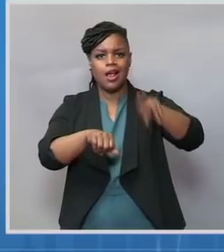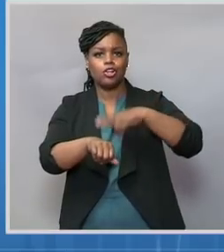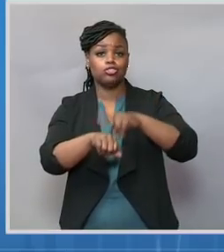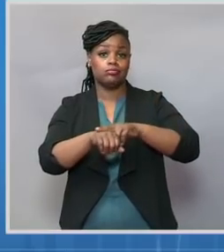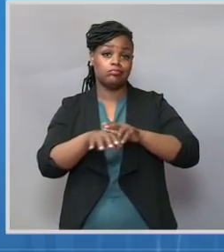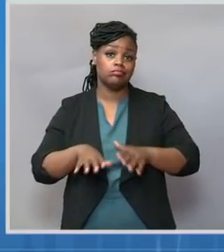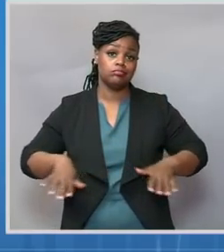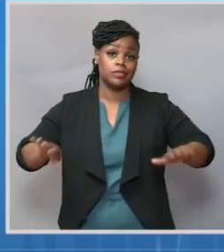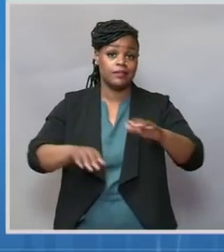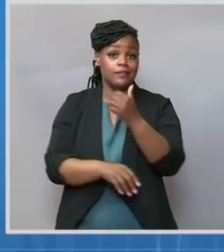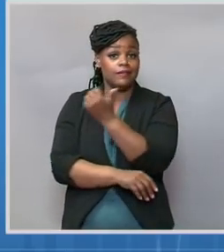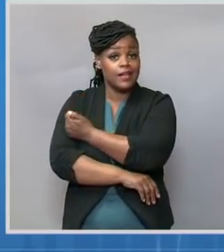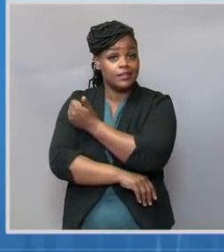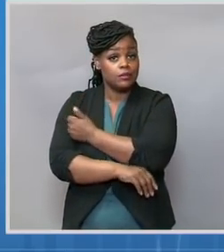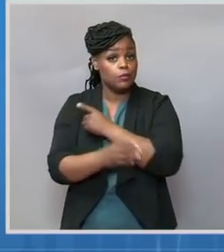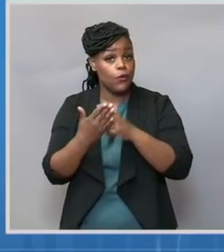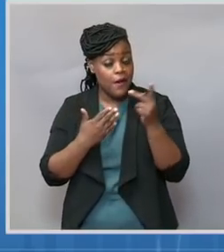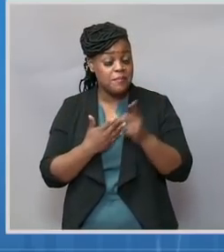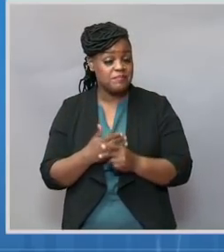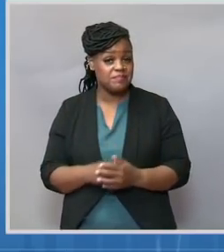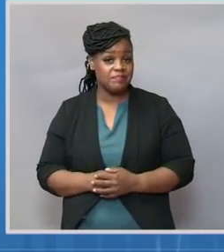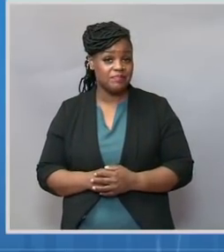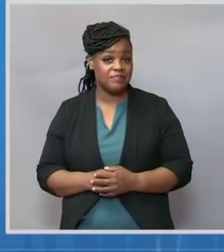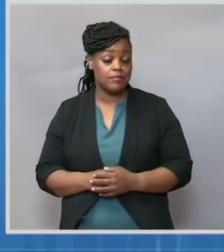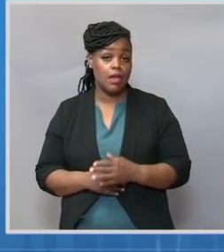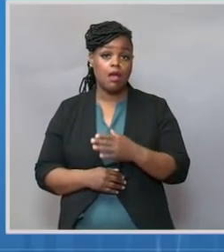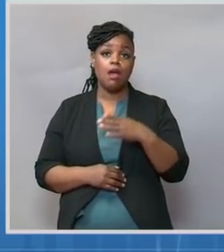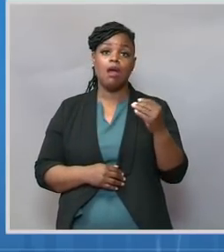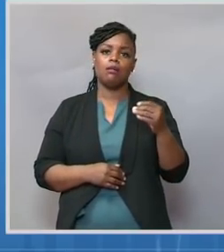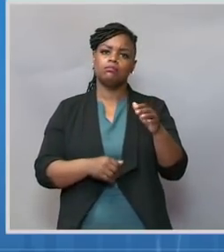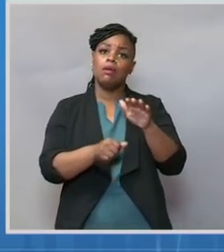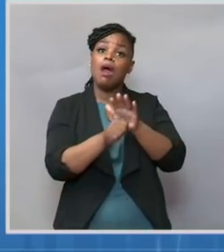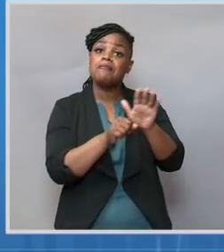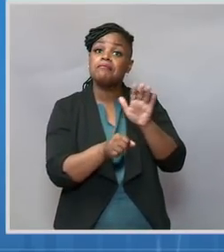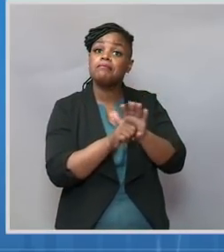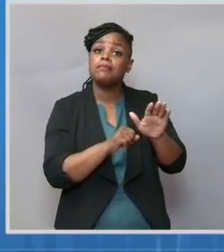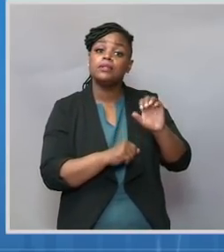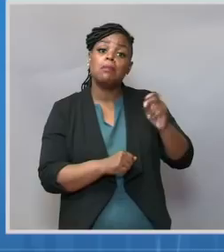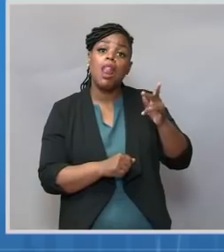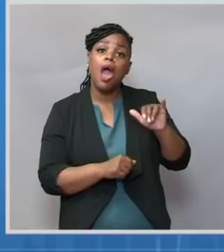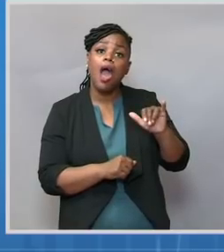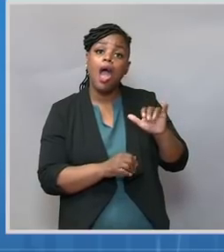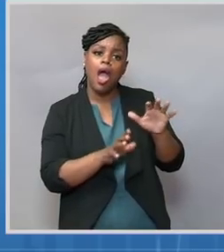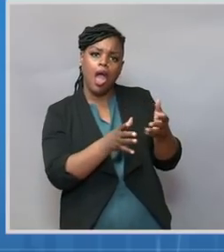It also meant creating sufficient vaccine supply that did not previously exist.